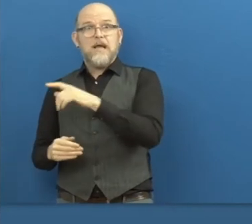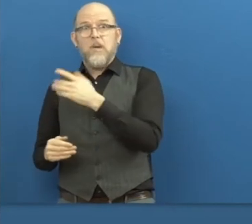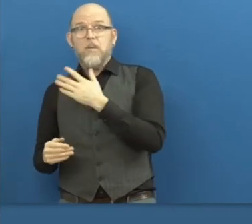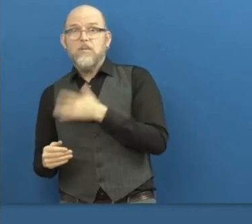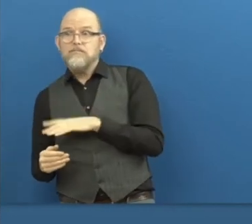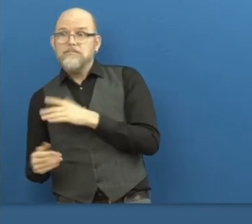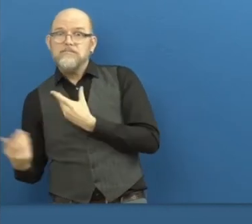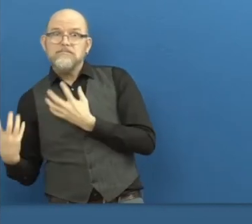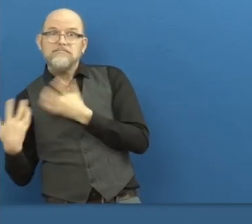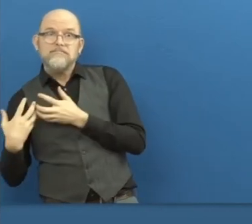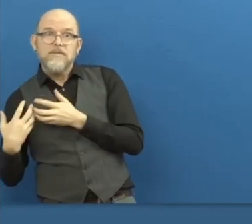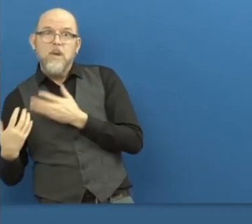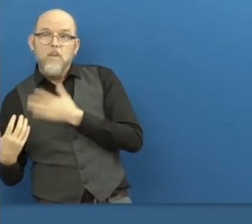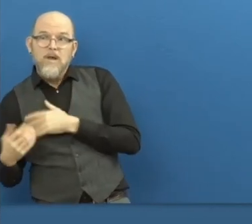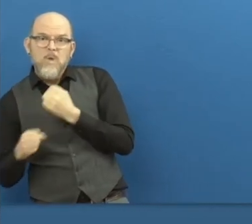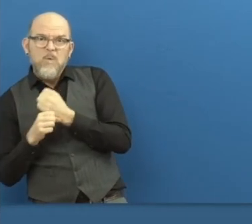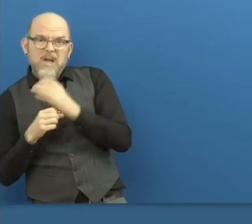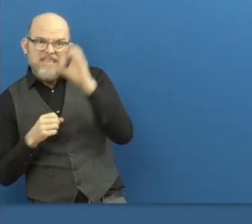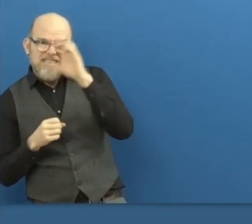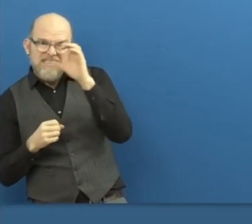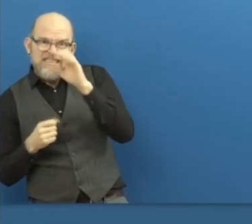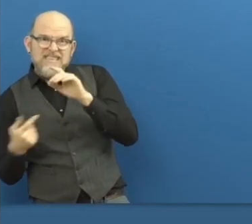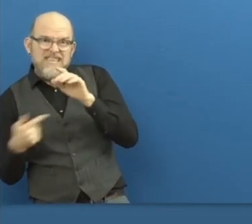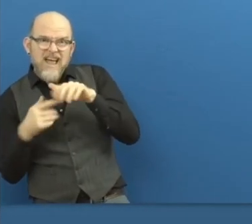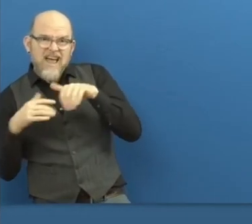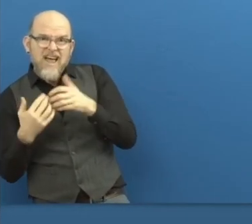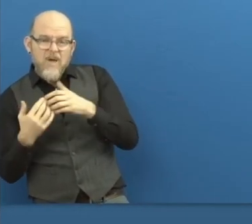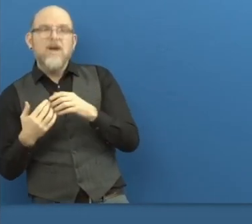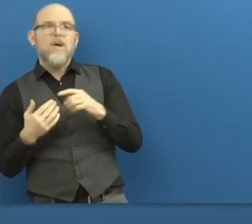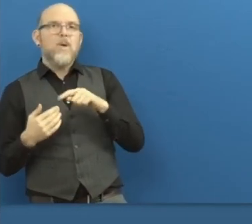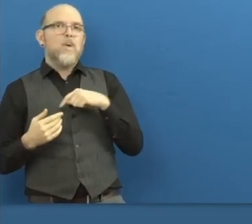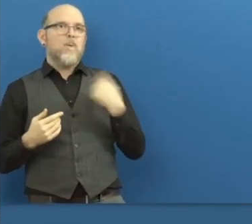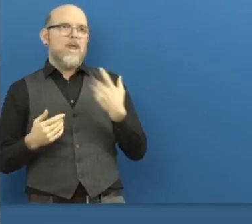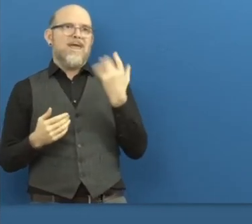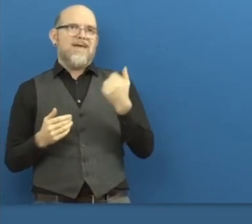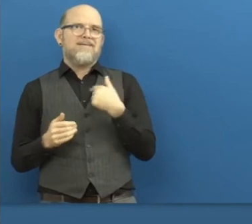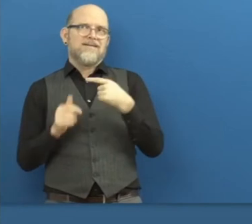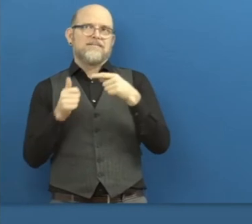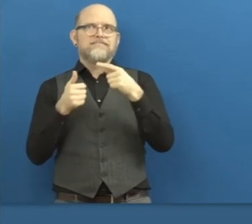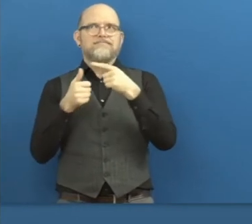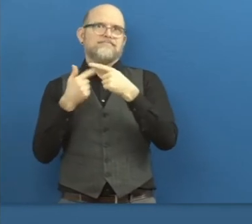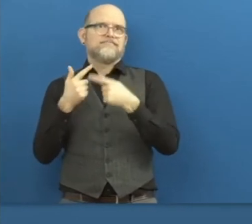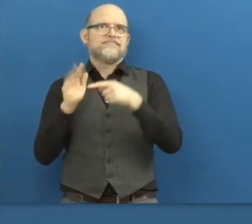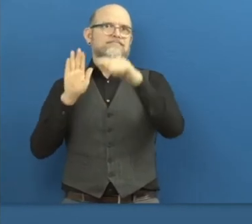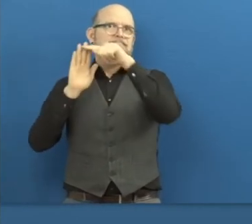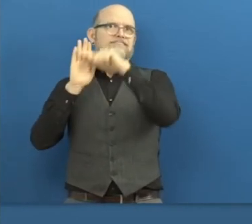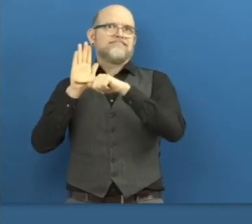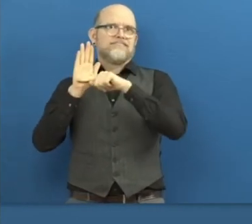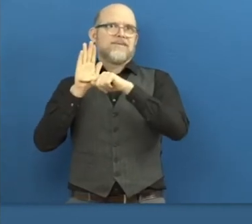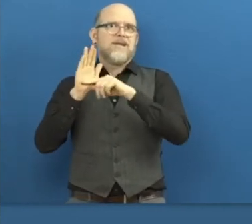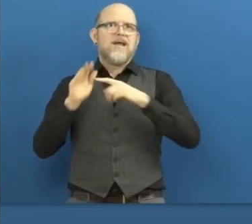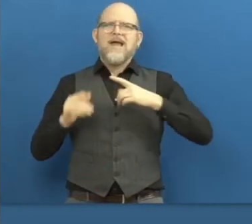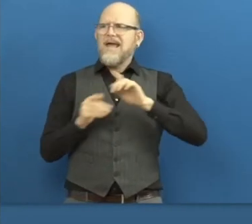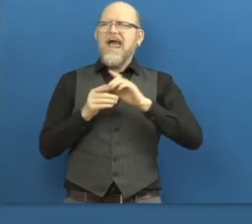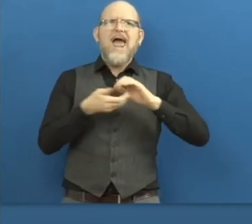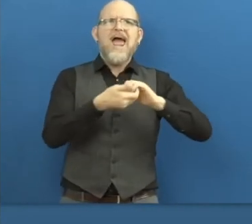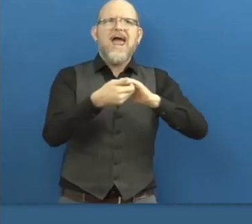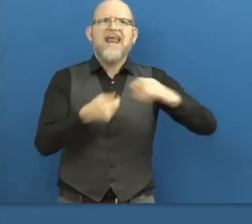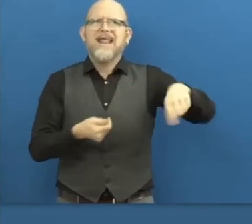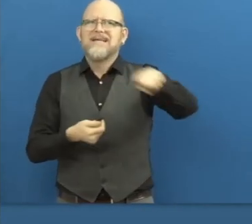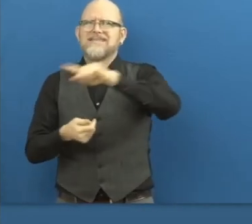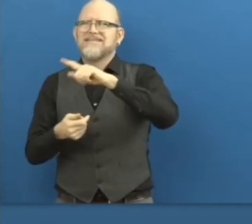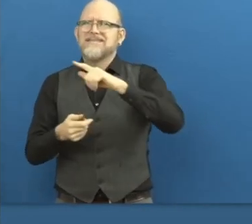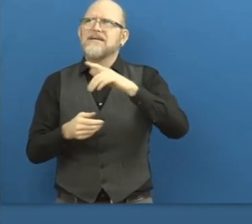We're governed by some principles that I think apply to all of us in this alliance. We